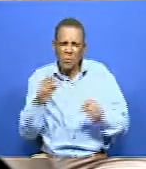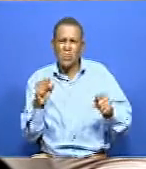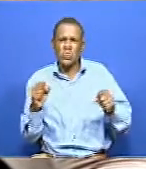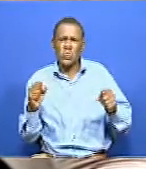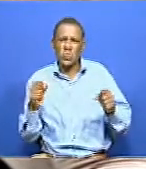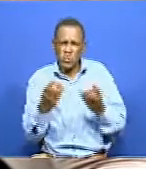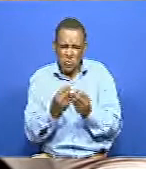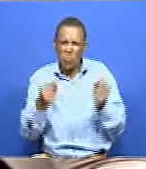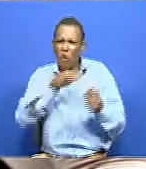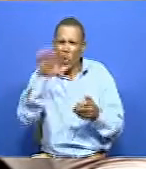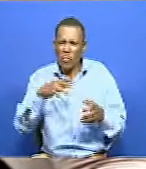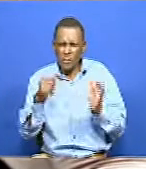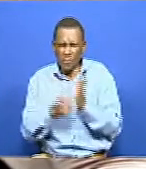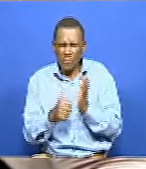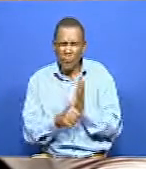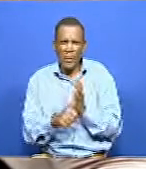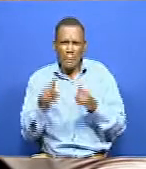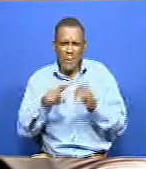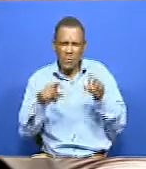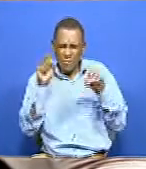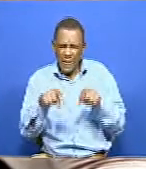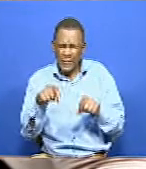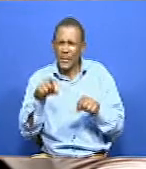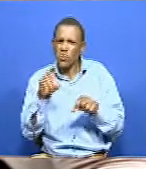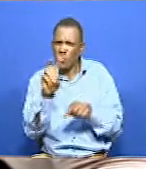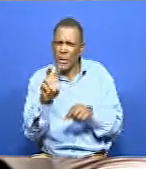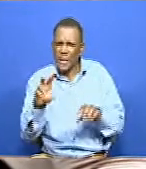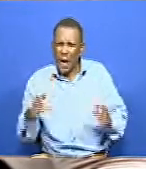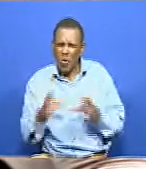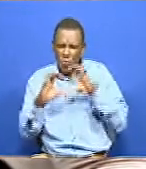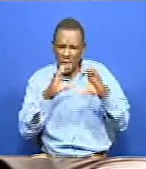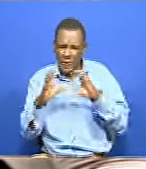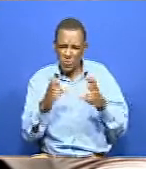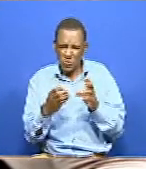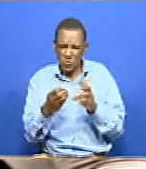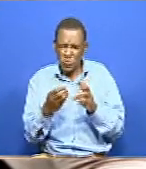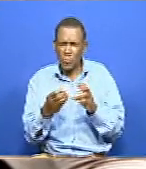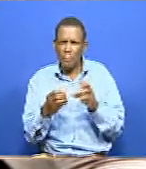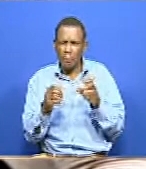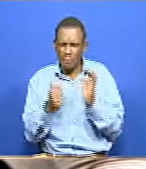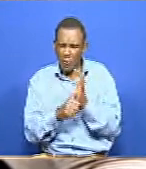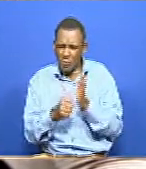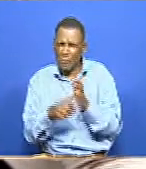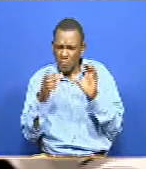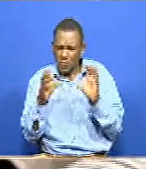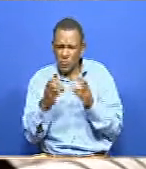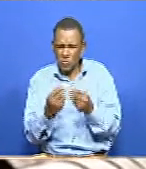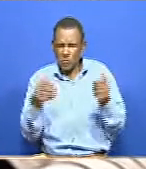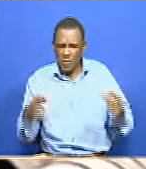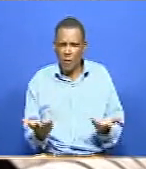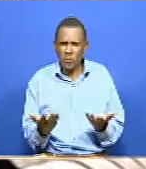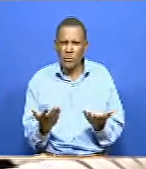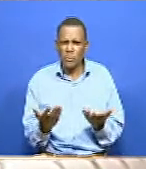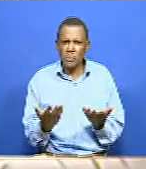but efforts that can be put towards bridging this gap when it comes to the communication barrier between the hearing and the deaf? First is a holistic